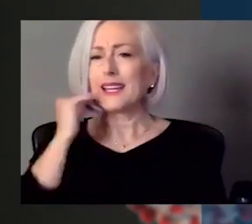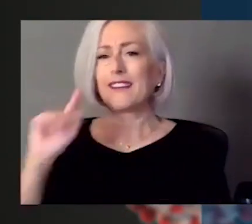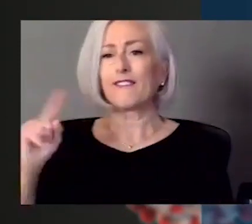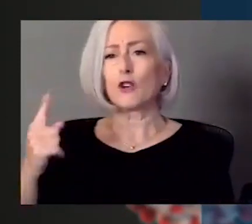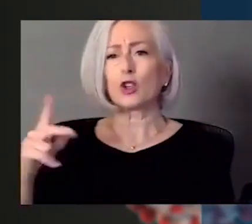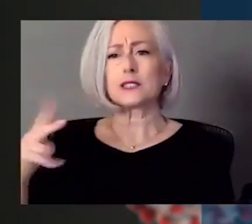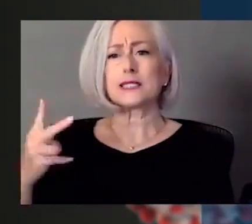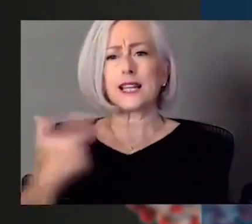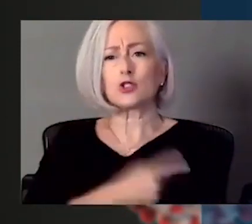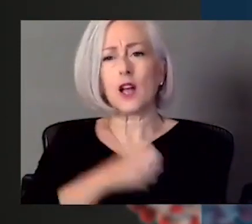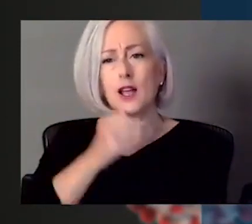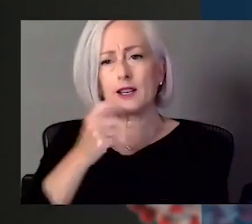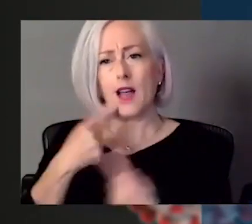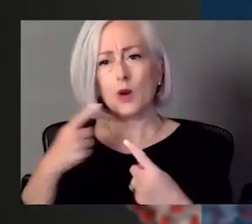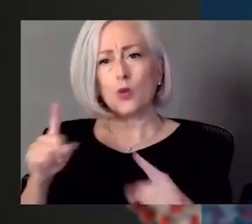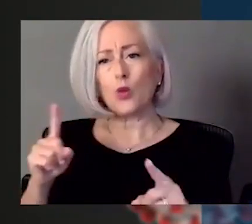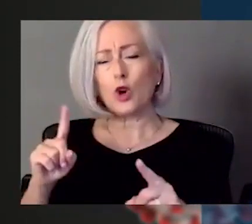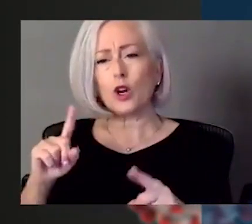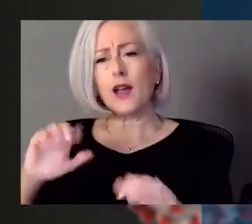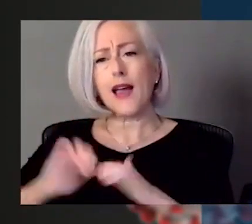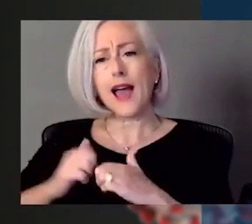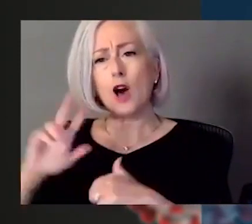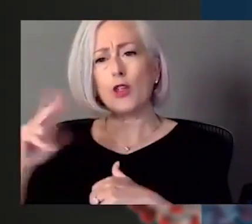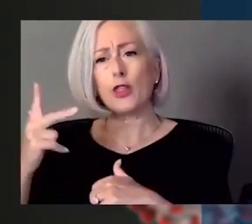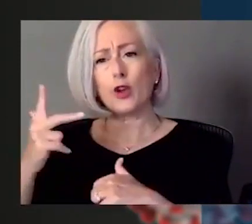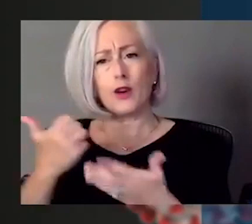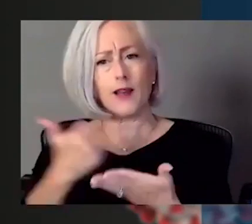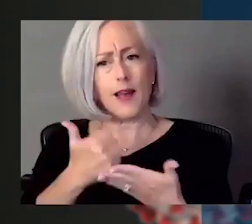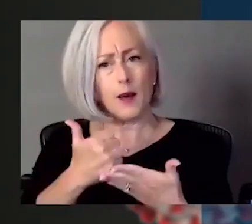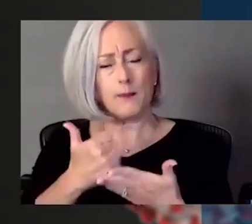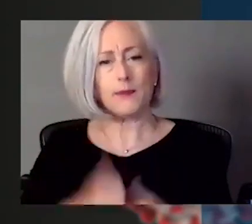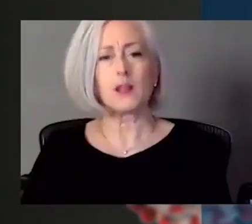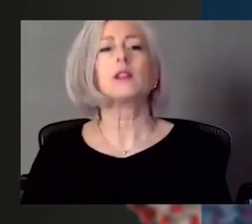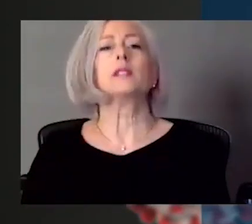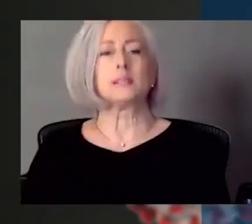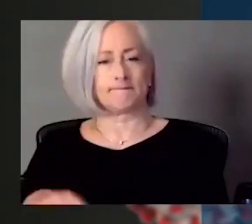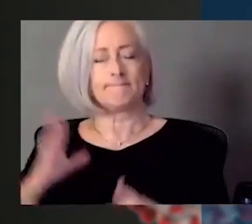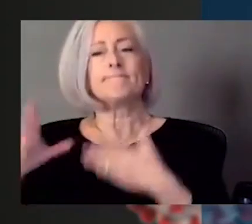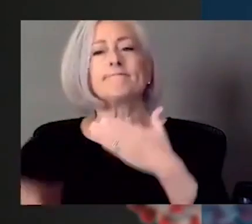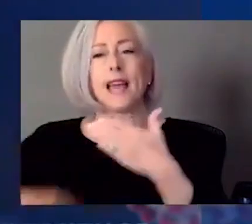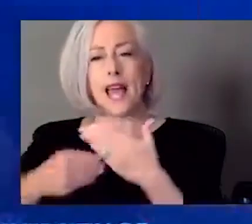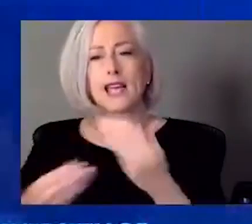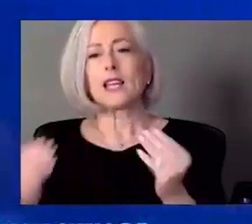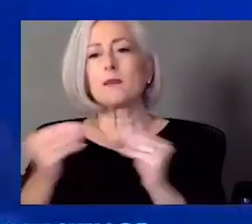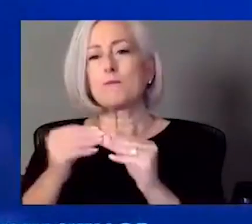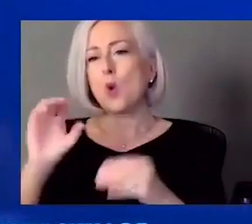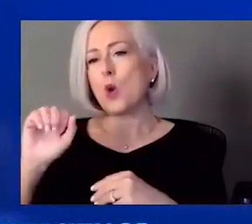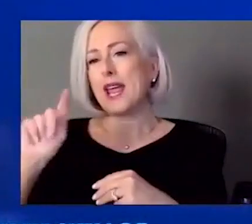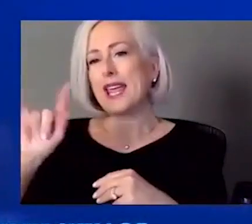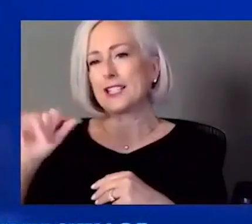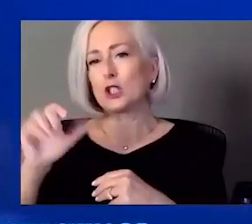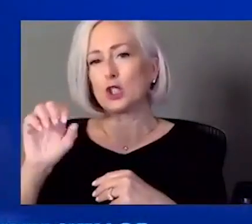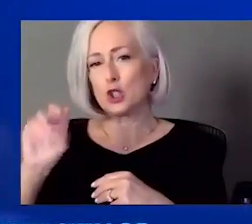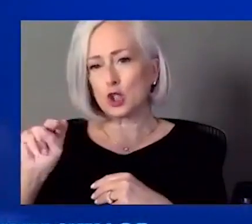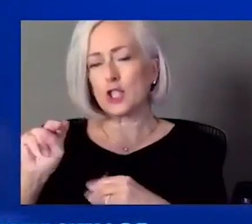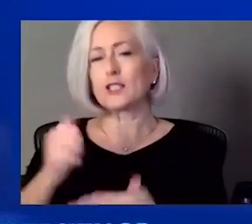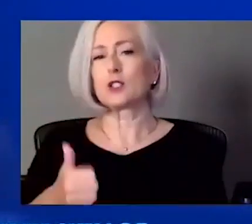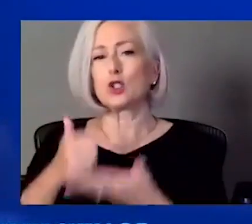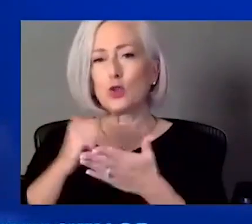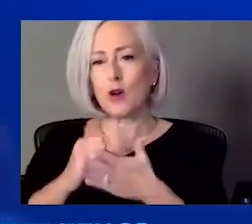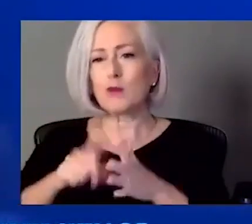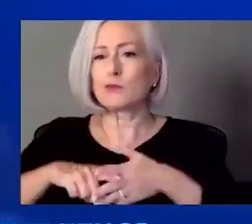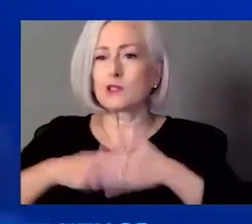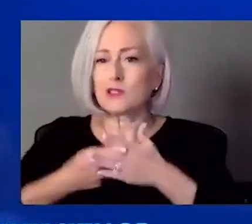representation of those antigens to that immunosuppressed patient, maybe, um, to help again, kickstart some of those